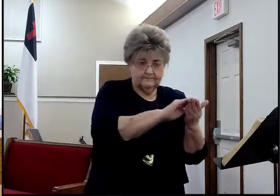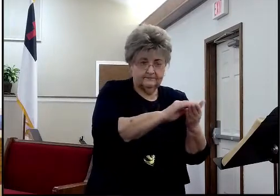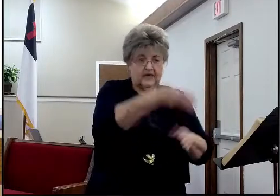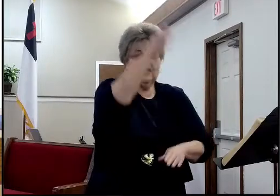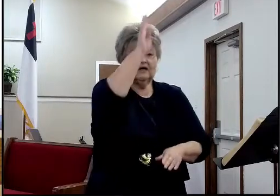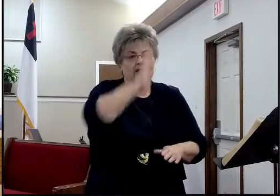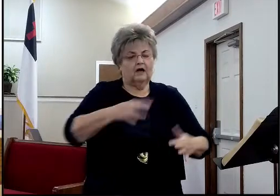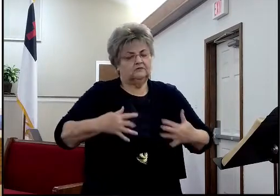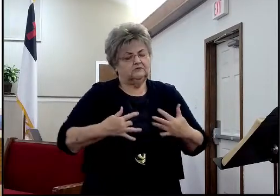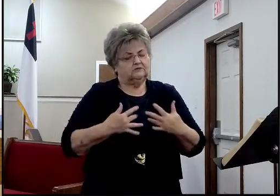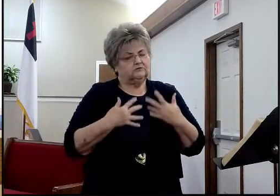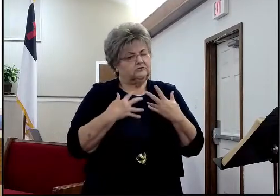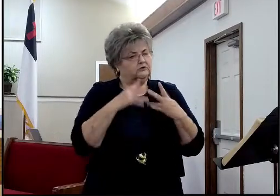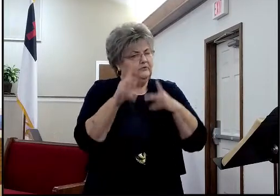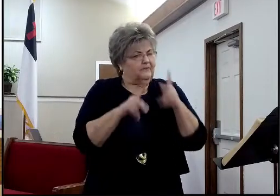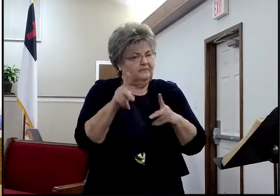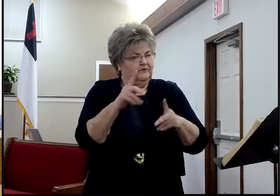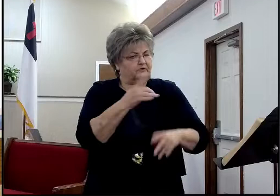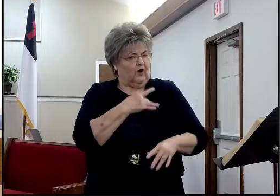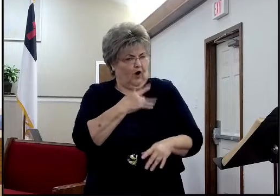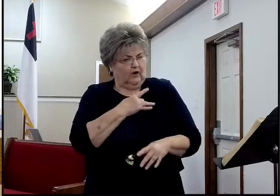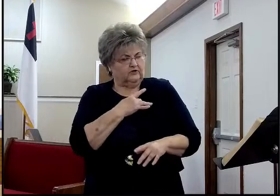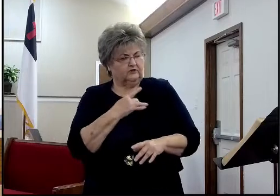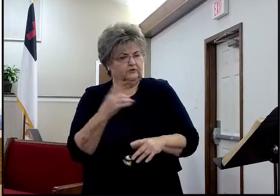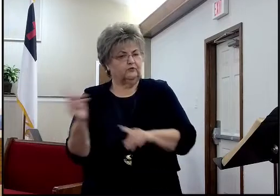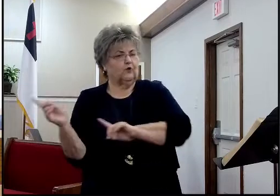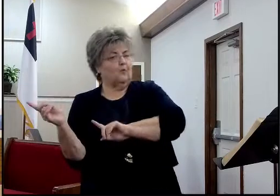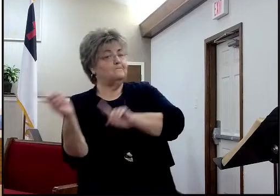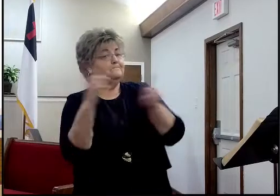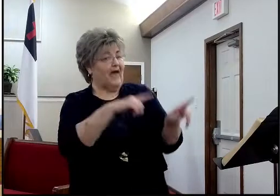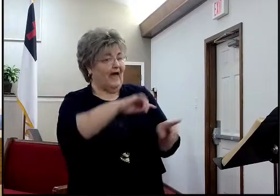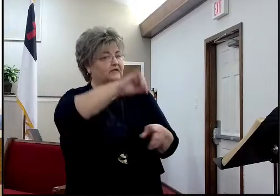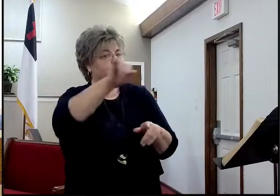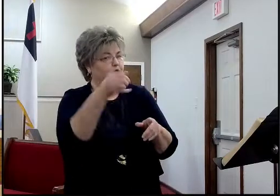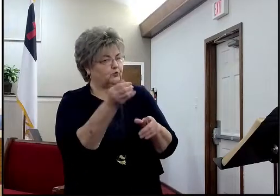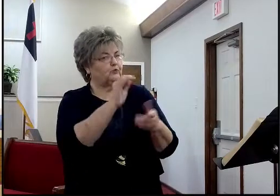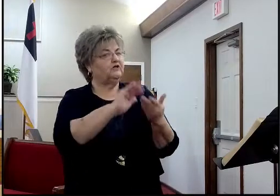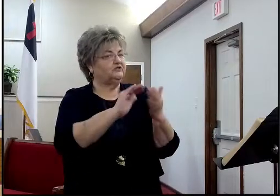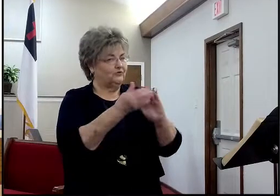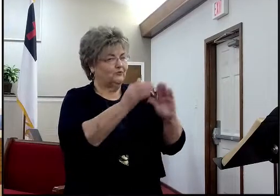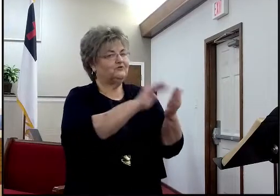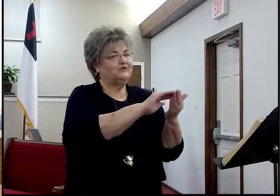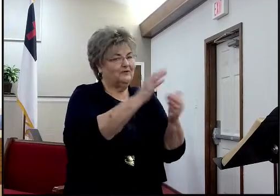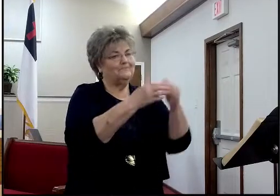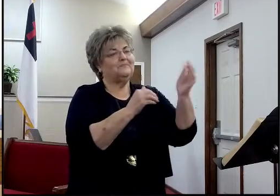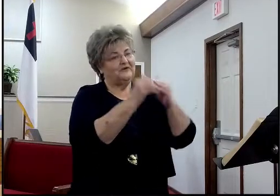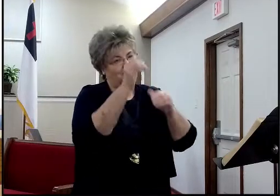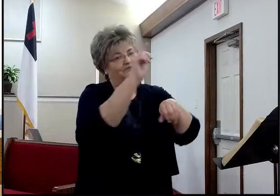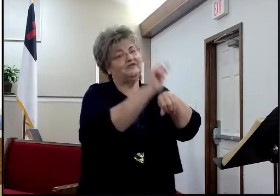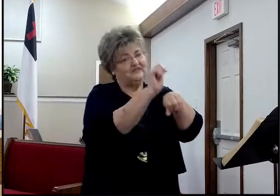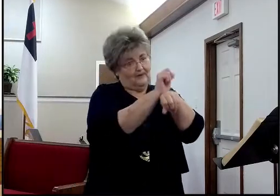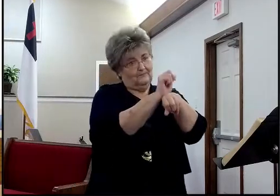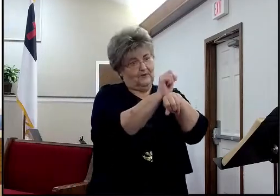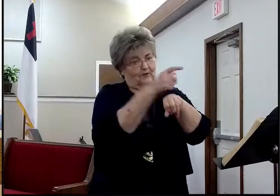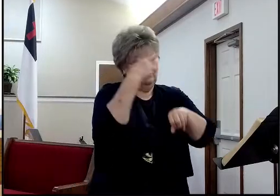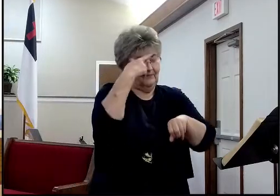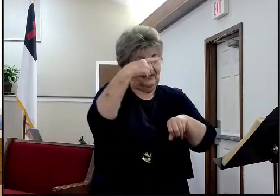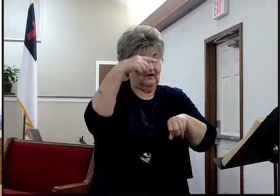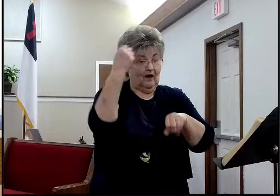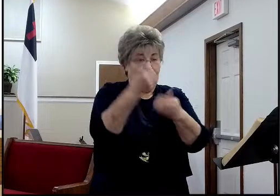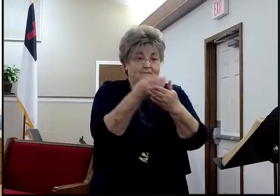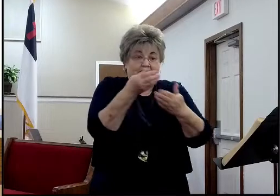this passage only mentions three tribes. You notice that? And which ones are they? We see them, right? Judah,